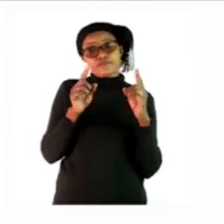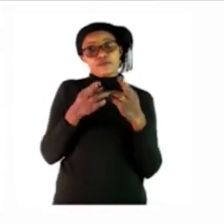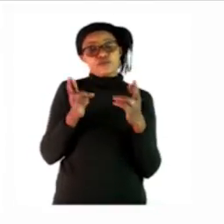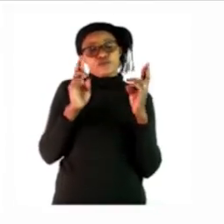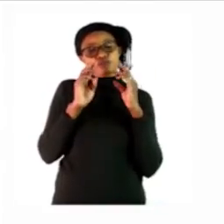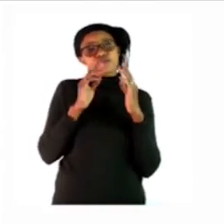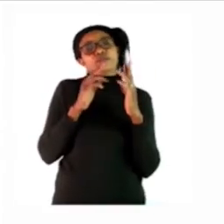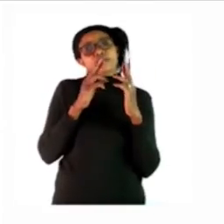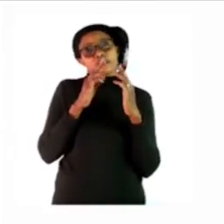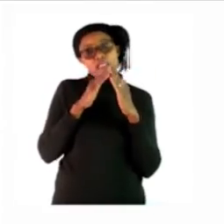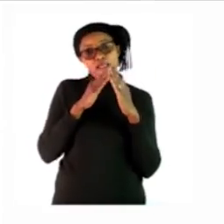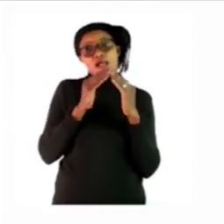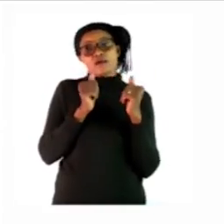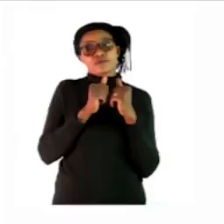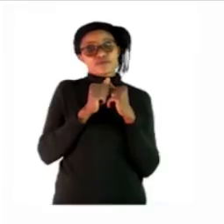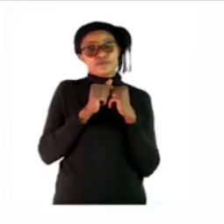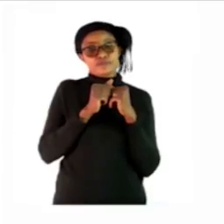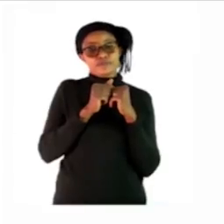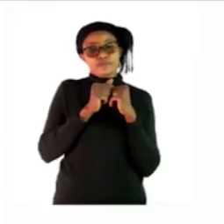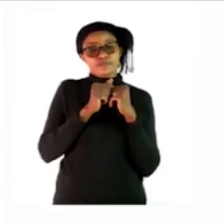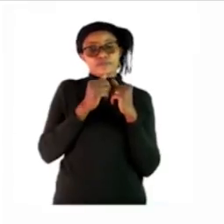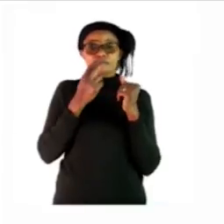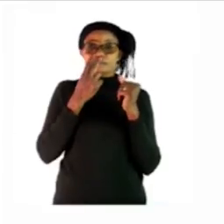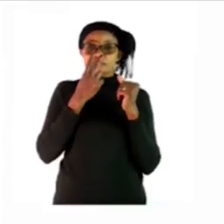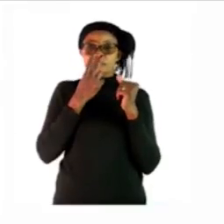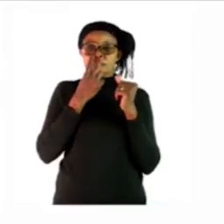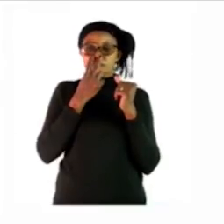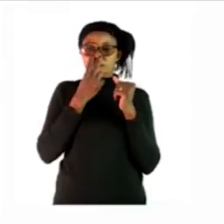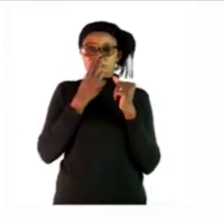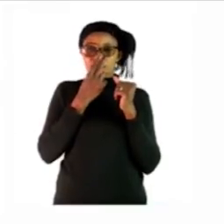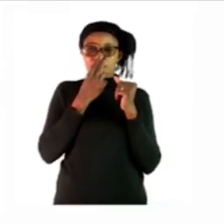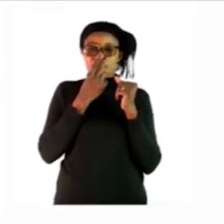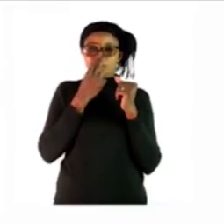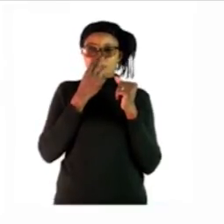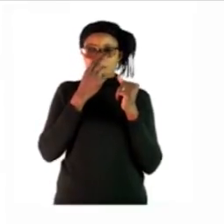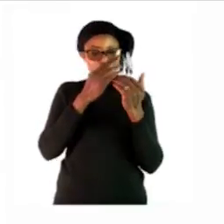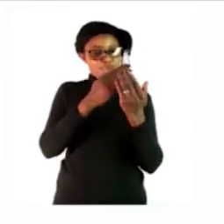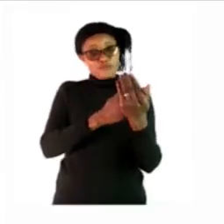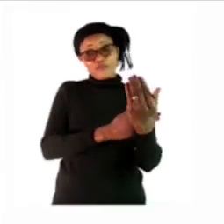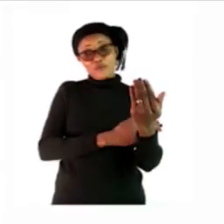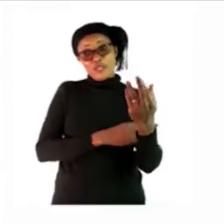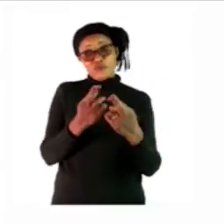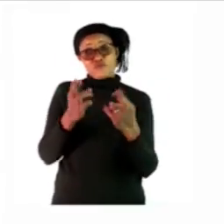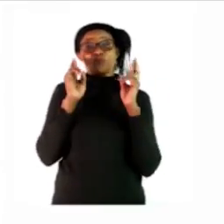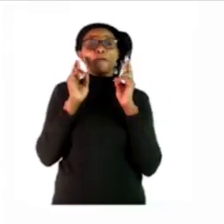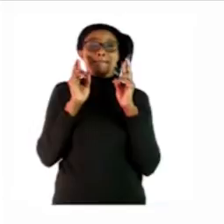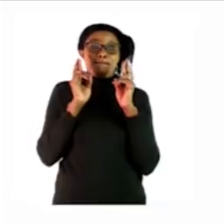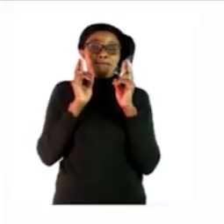so let's look at the first part the bedroom the bedroom